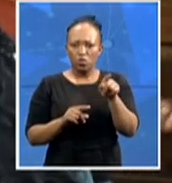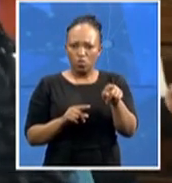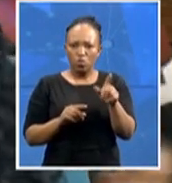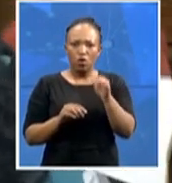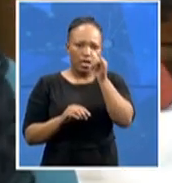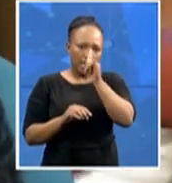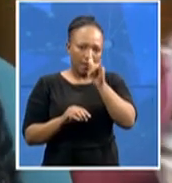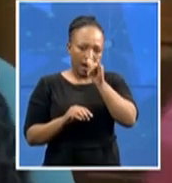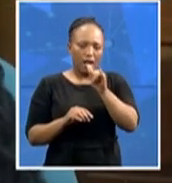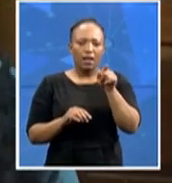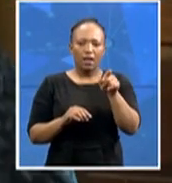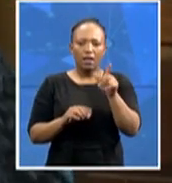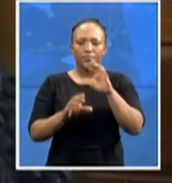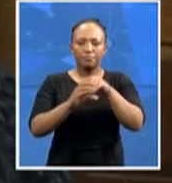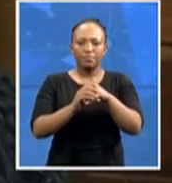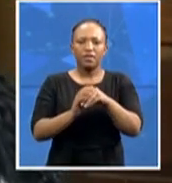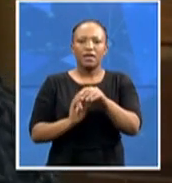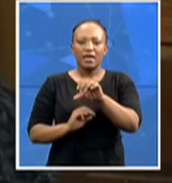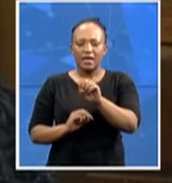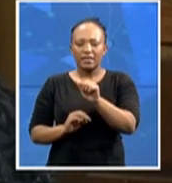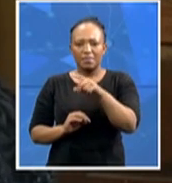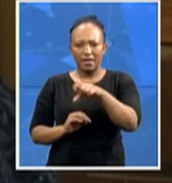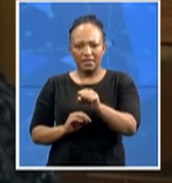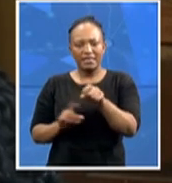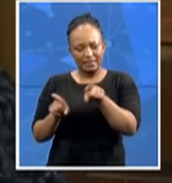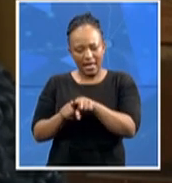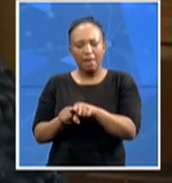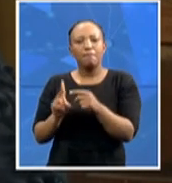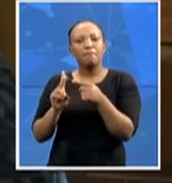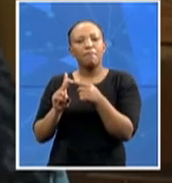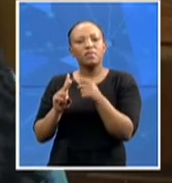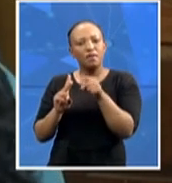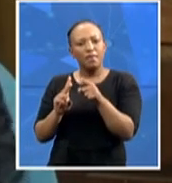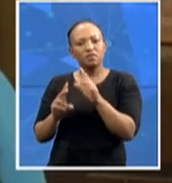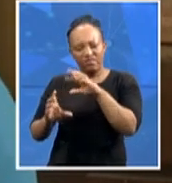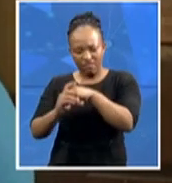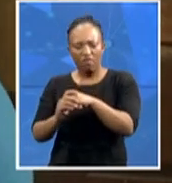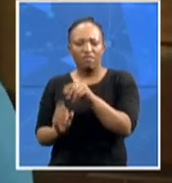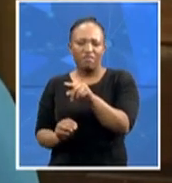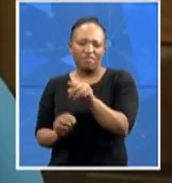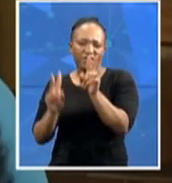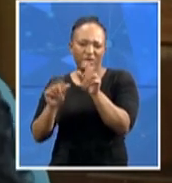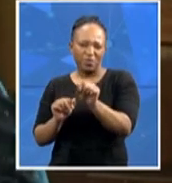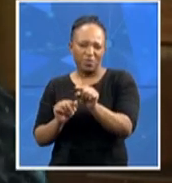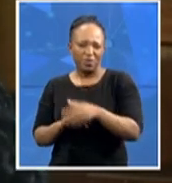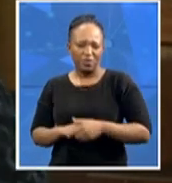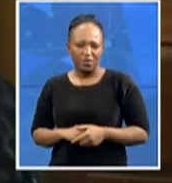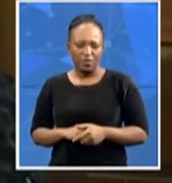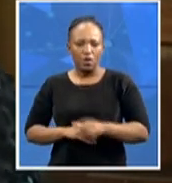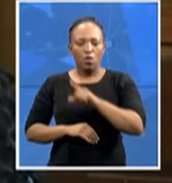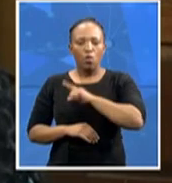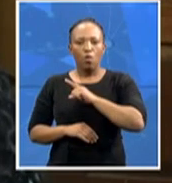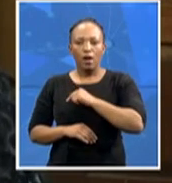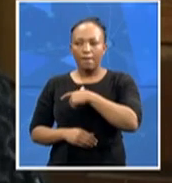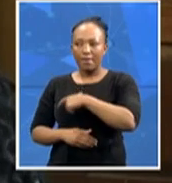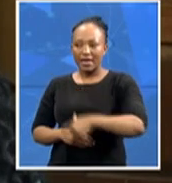Service, them too, need to concern themselves with this matter. Because we are also of the view that the President failed yesterday to take